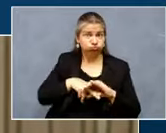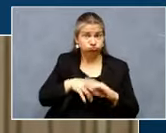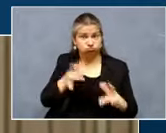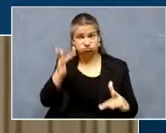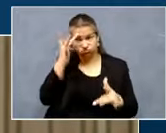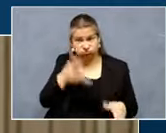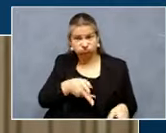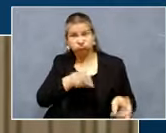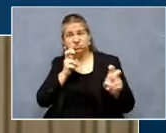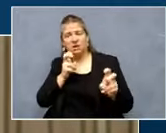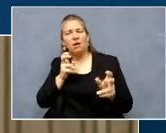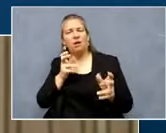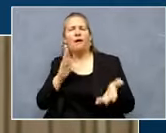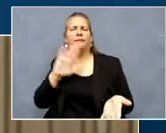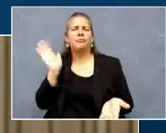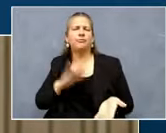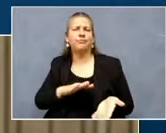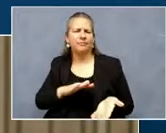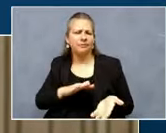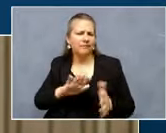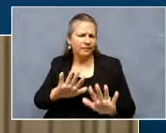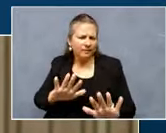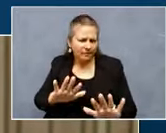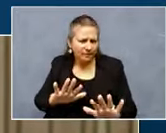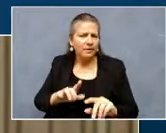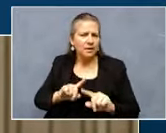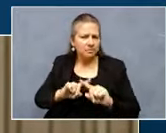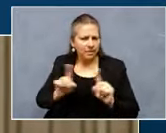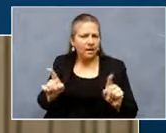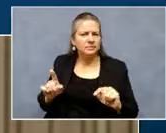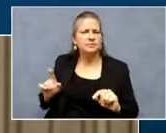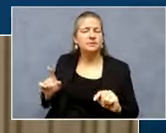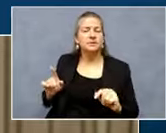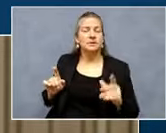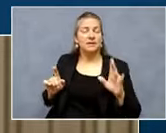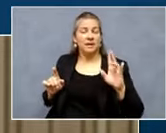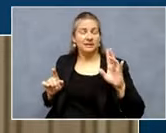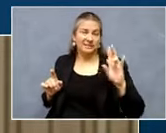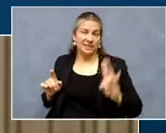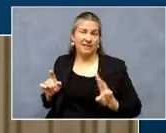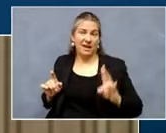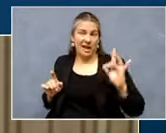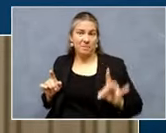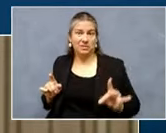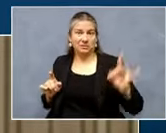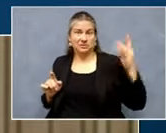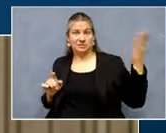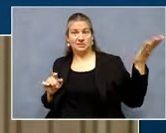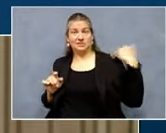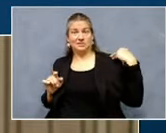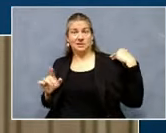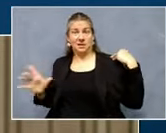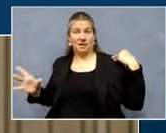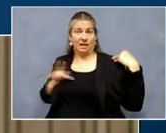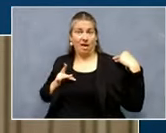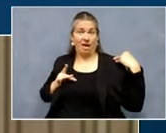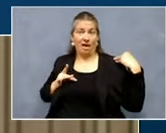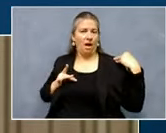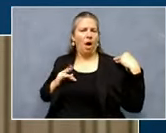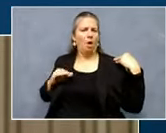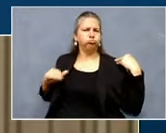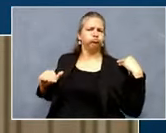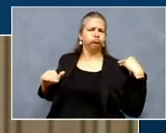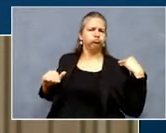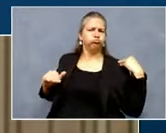But you're more likely now than you would have been seven to eight months ago to get COVID itself. And so to decrease